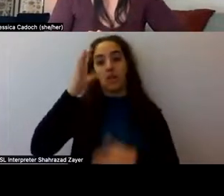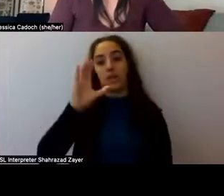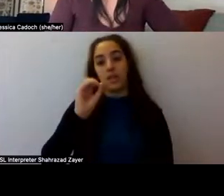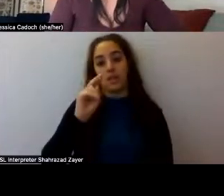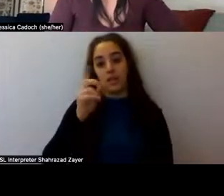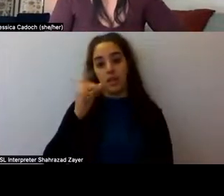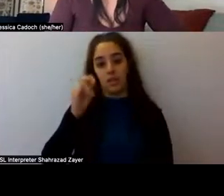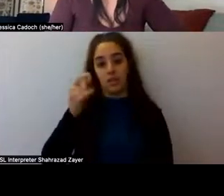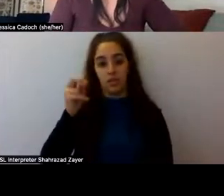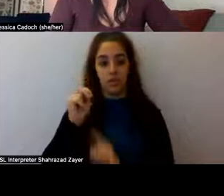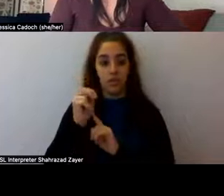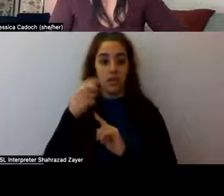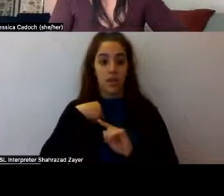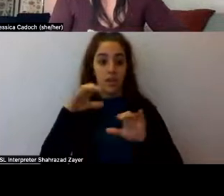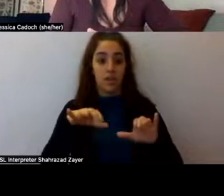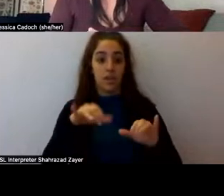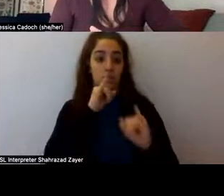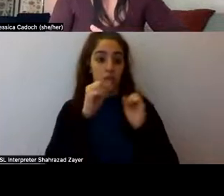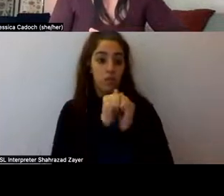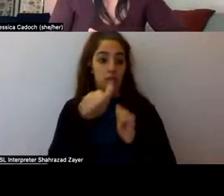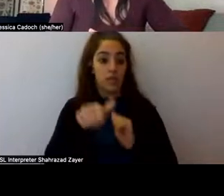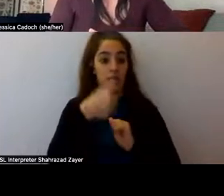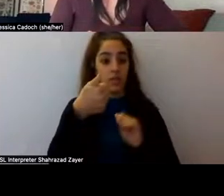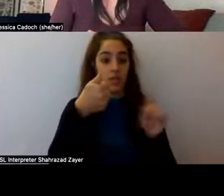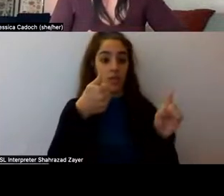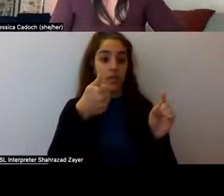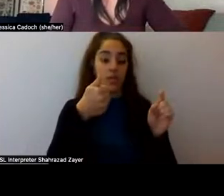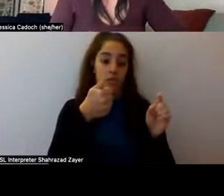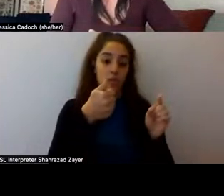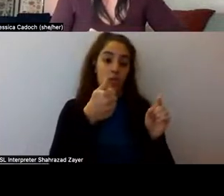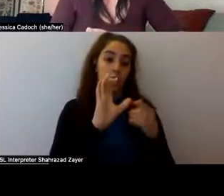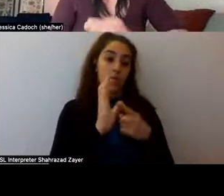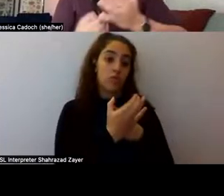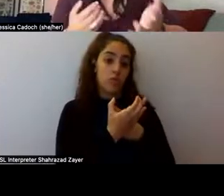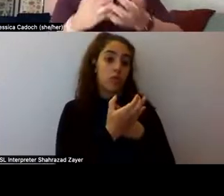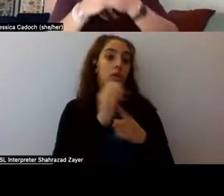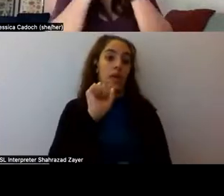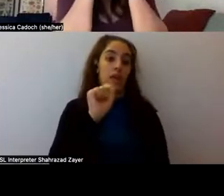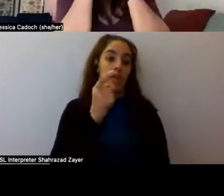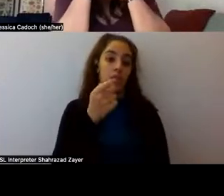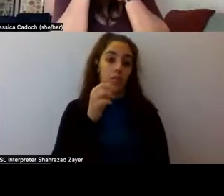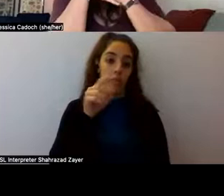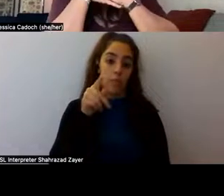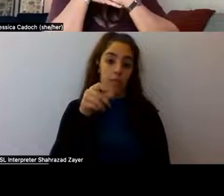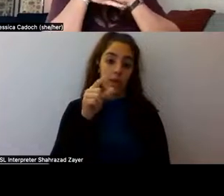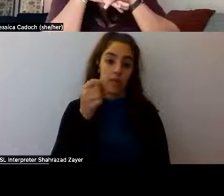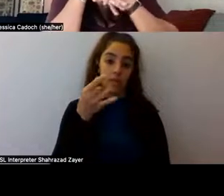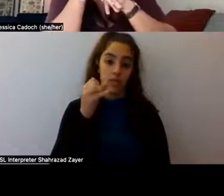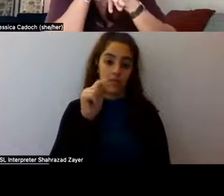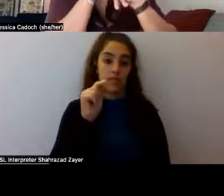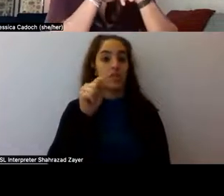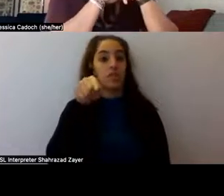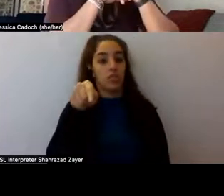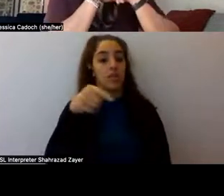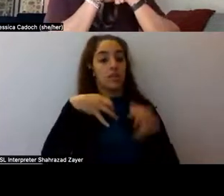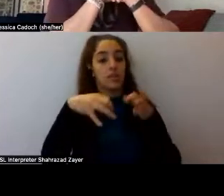cultural anthropologist named Dr. Evgenia Futu, um, she explained, she, she is a, an expert and